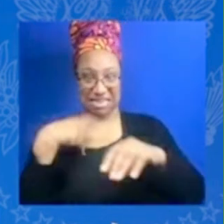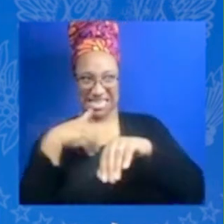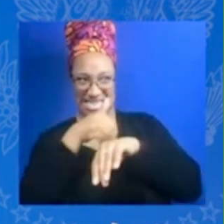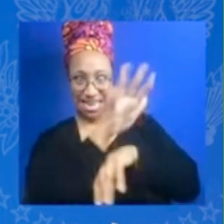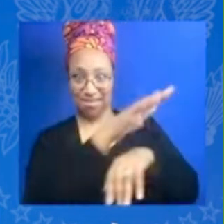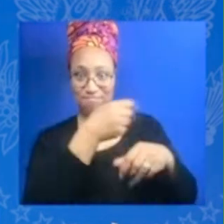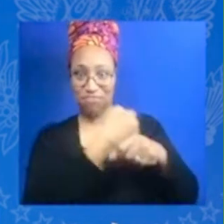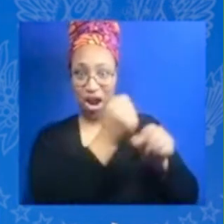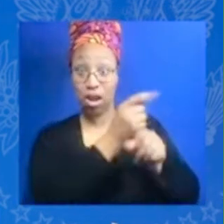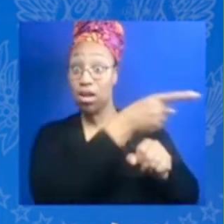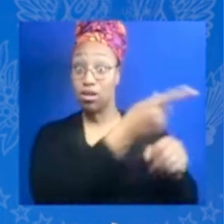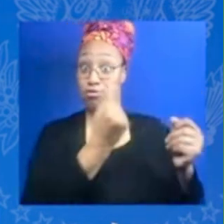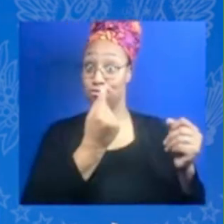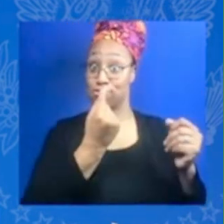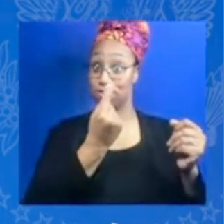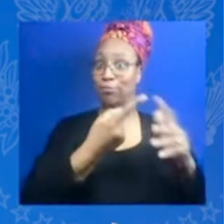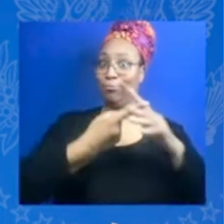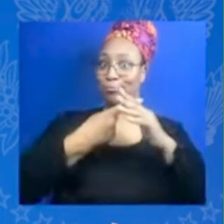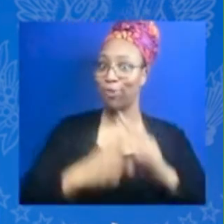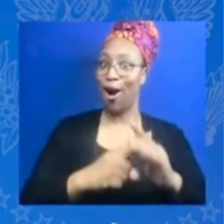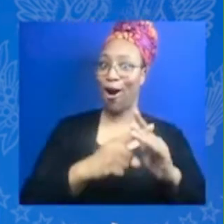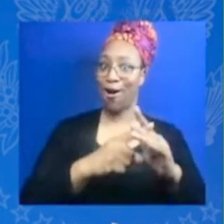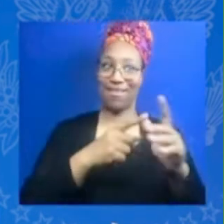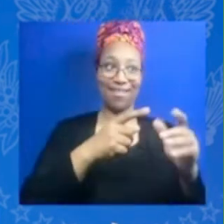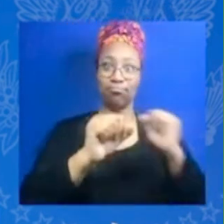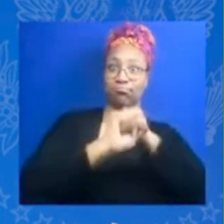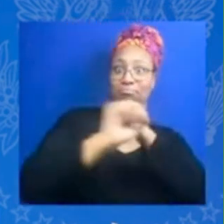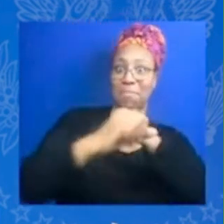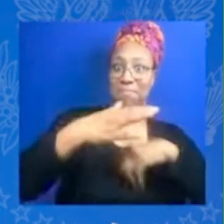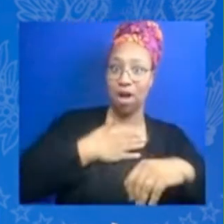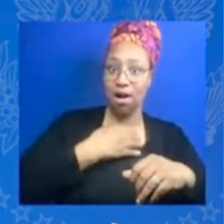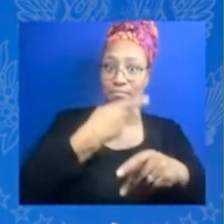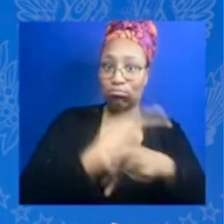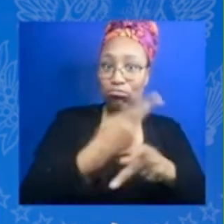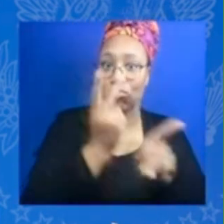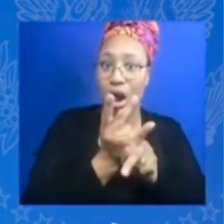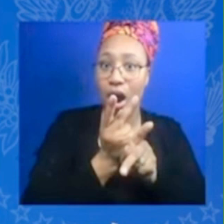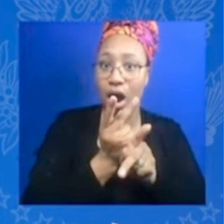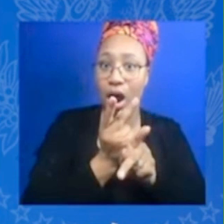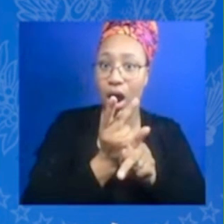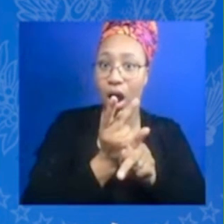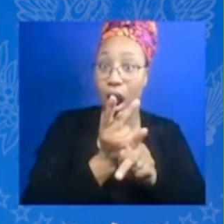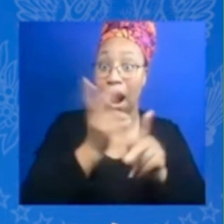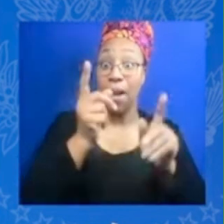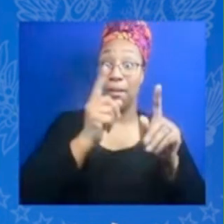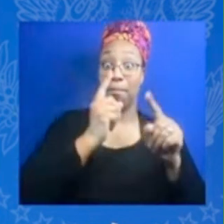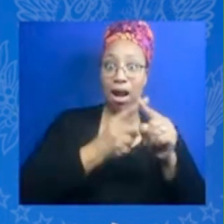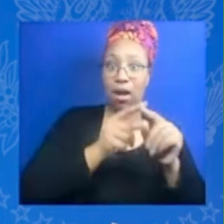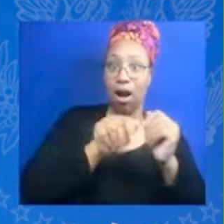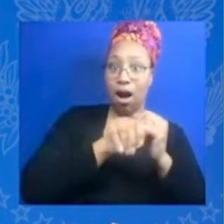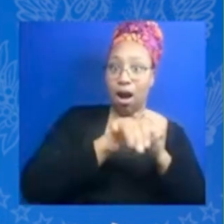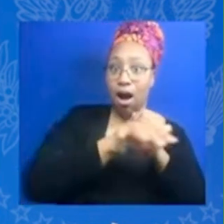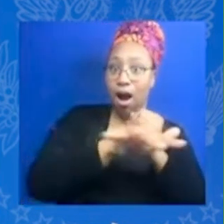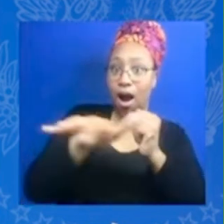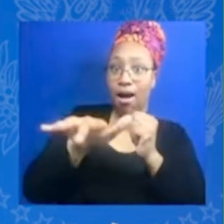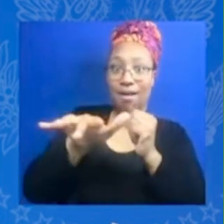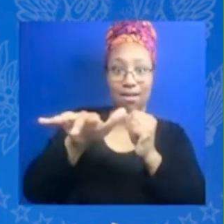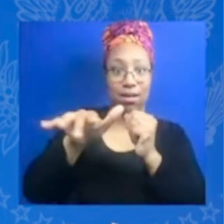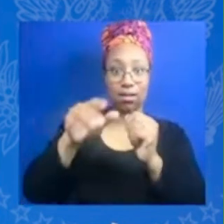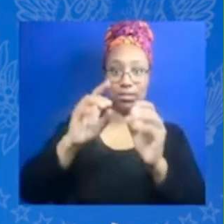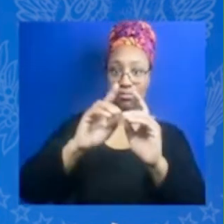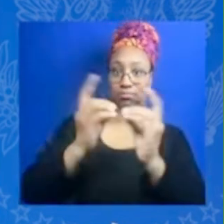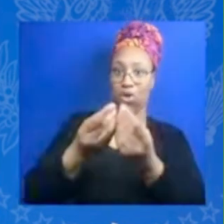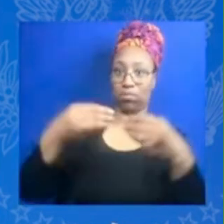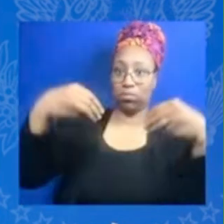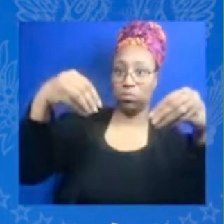then when I got into all the major department stores Neiman Sachs Nordstrom was such a big deal I realized very quickly that my biggest challenge was where I was